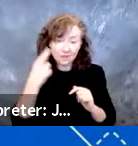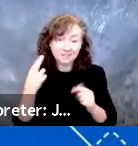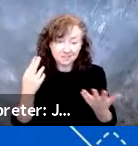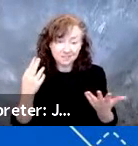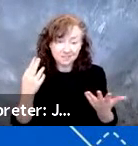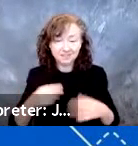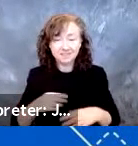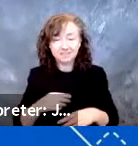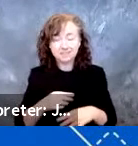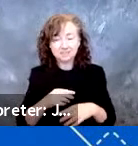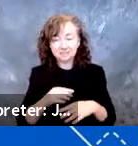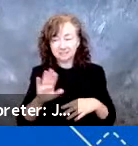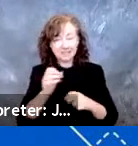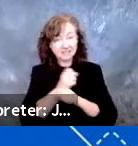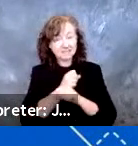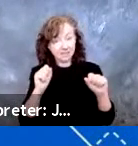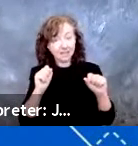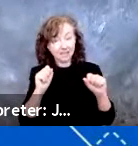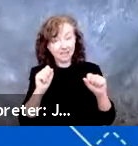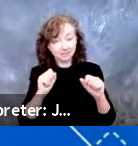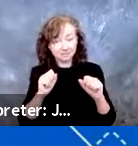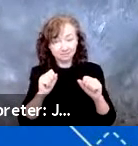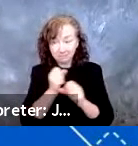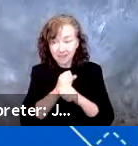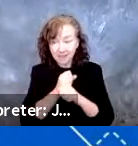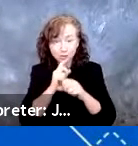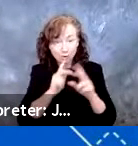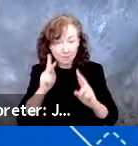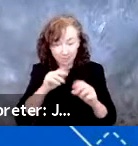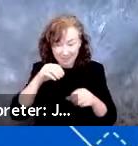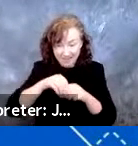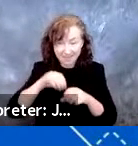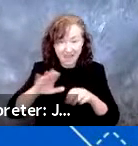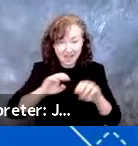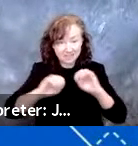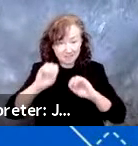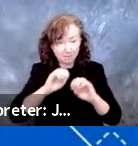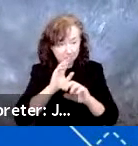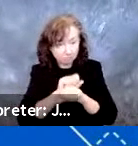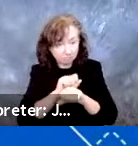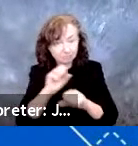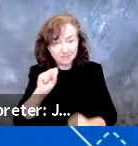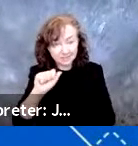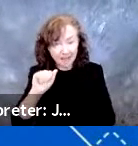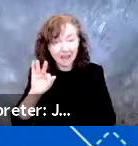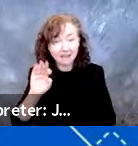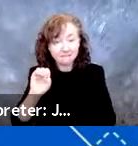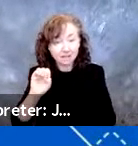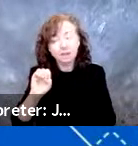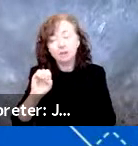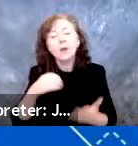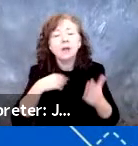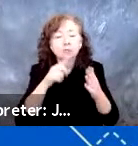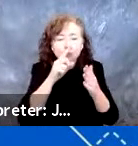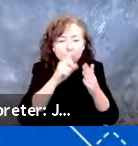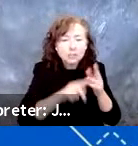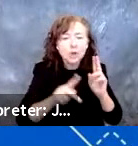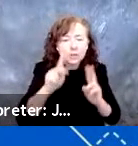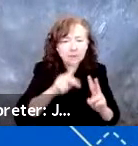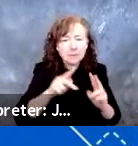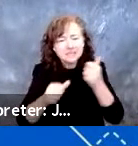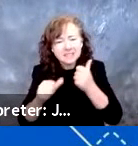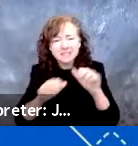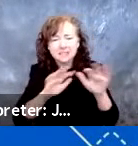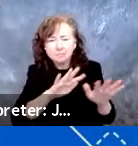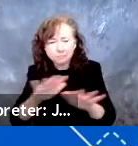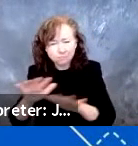safety of the individuals in the lab experience. As you might expect, we had researchers there to ensure the safety of individuals